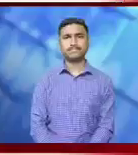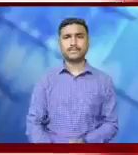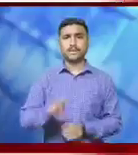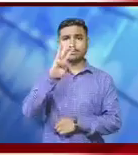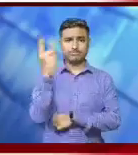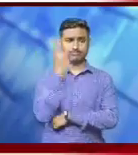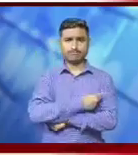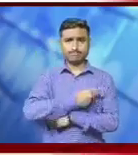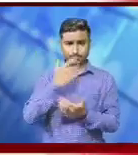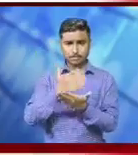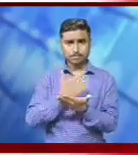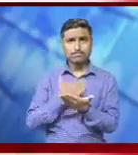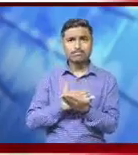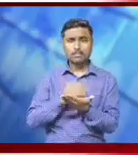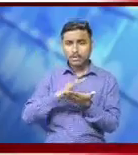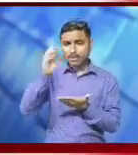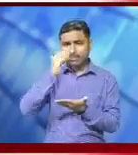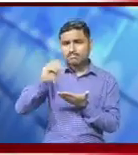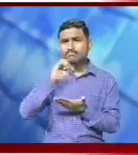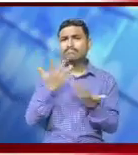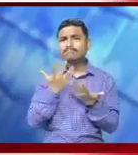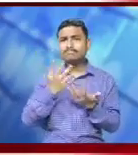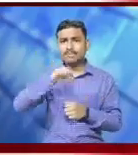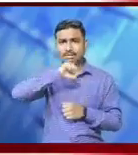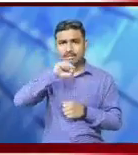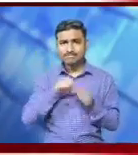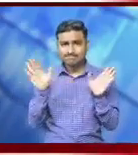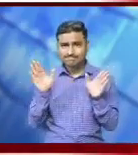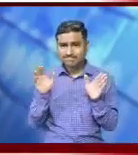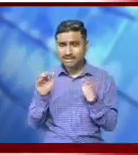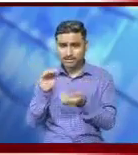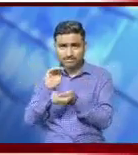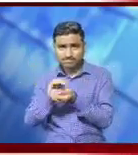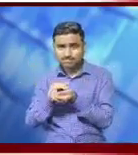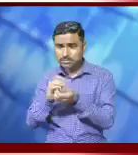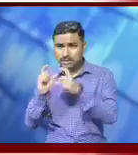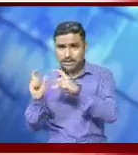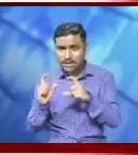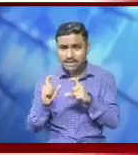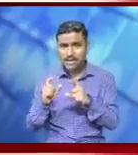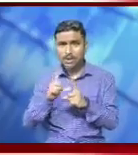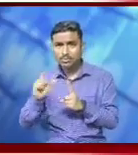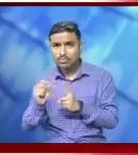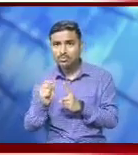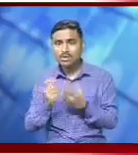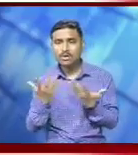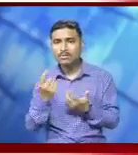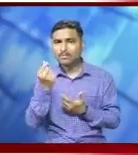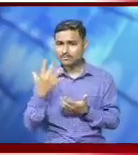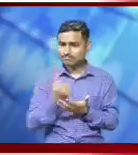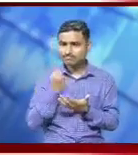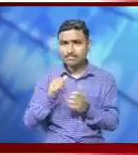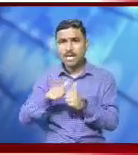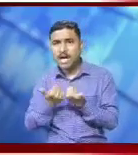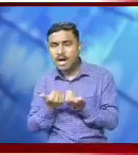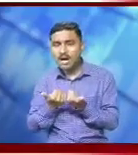A three days training program on scientific beekeeping for sustainable livelihood for Sangku Radu Khandu